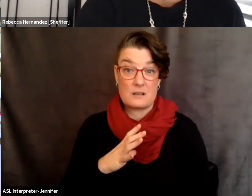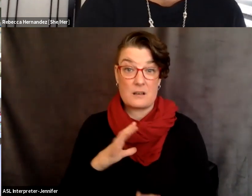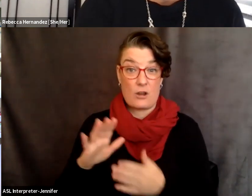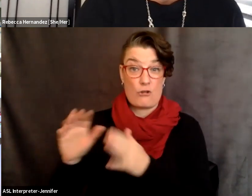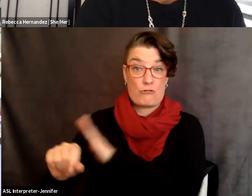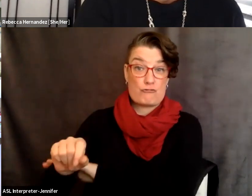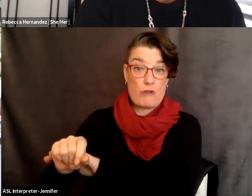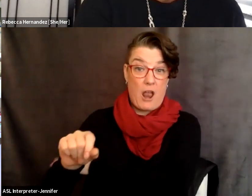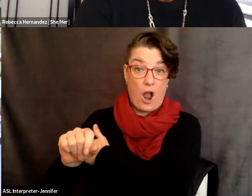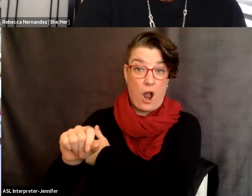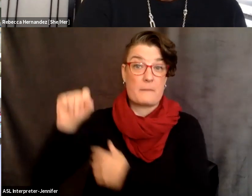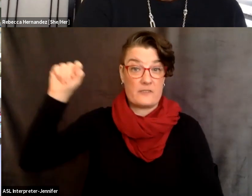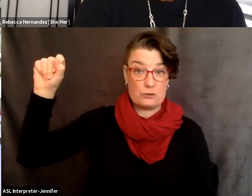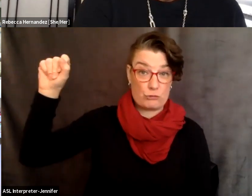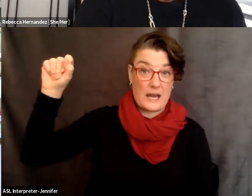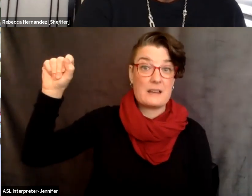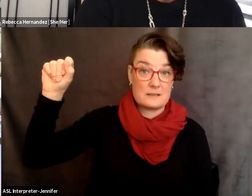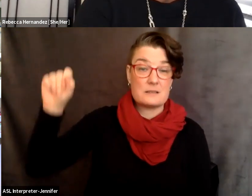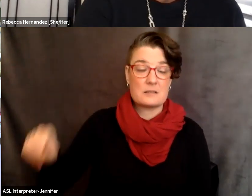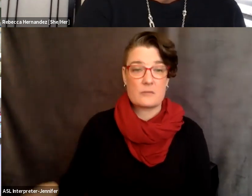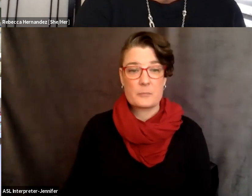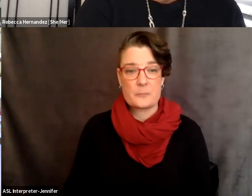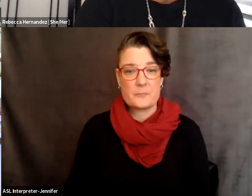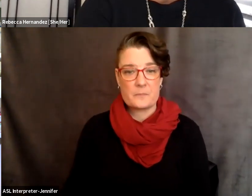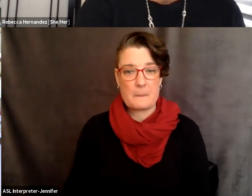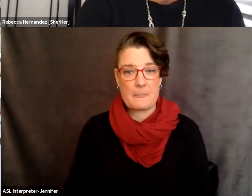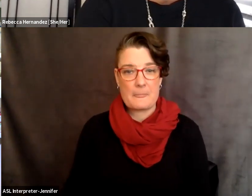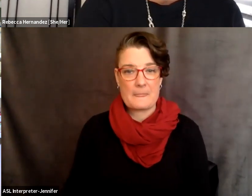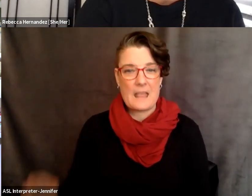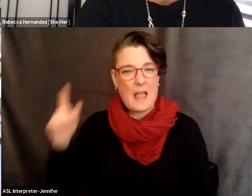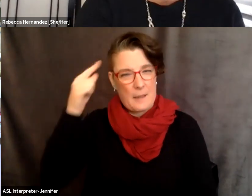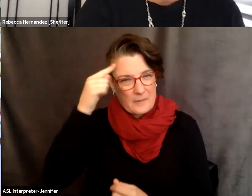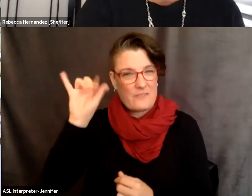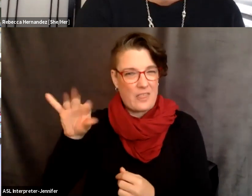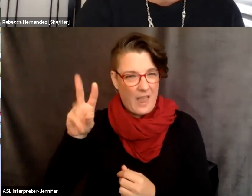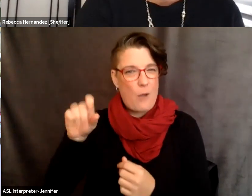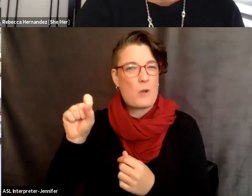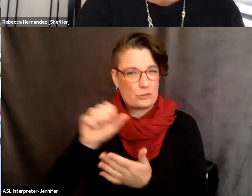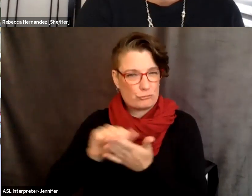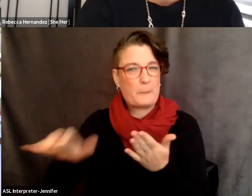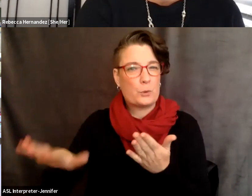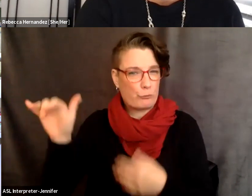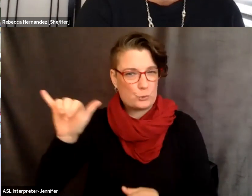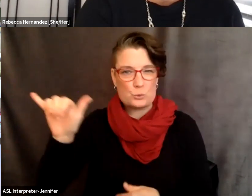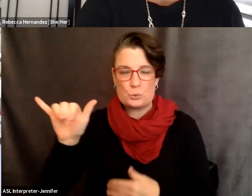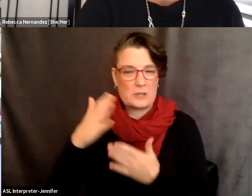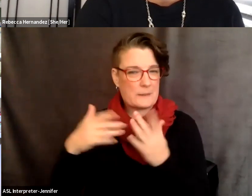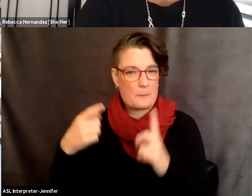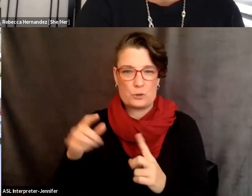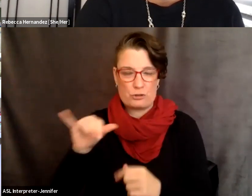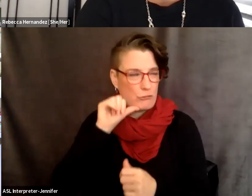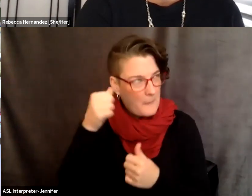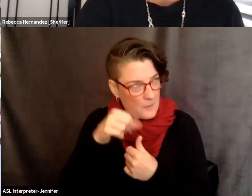right arm and fist raised. Um, and I believe that was removed as well at a certain point. I can't recall